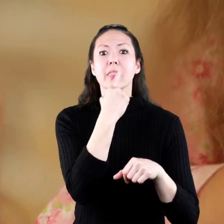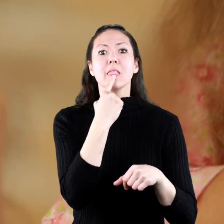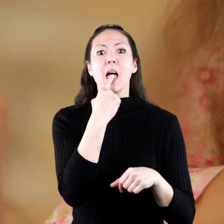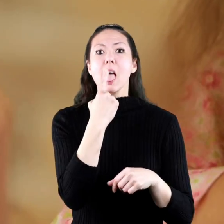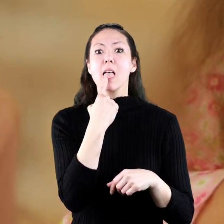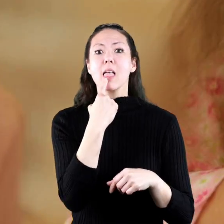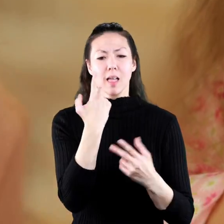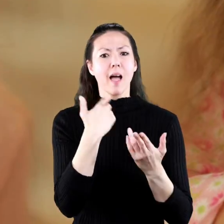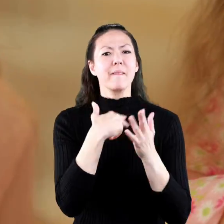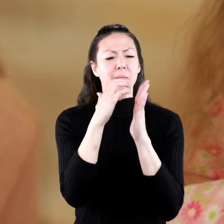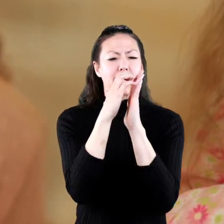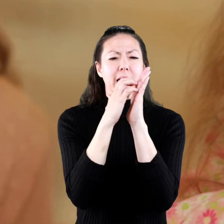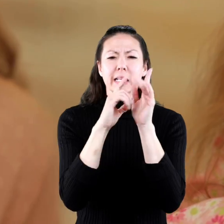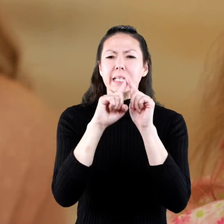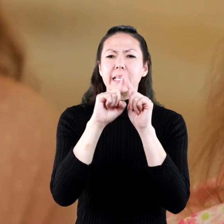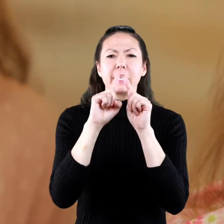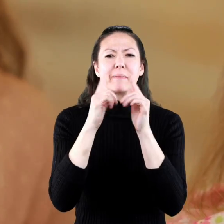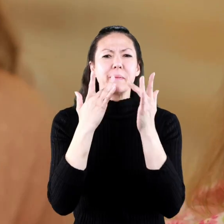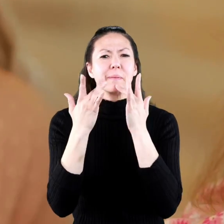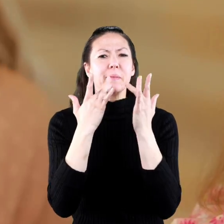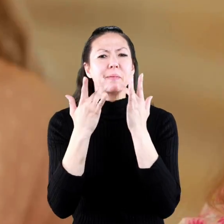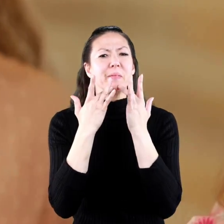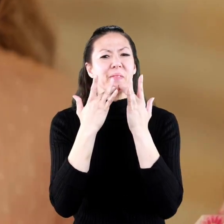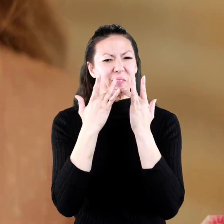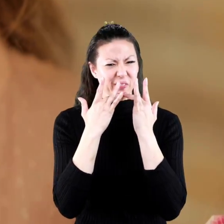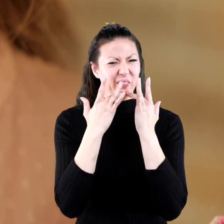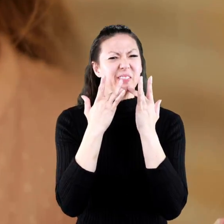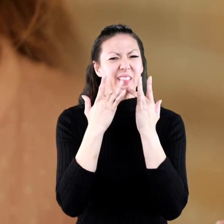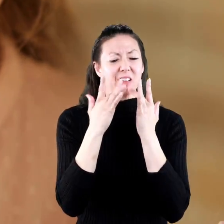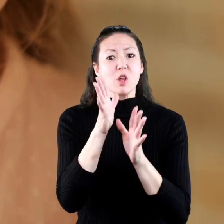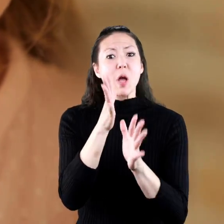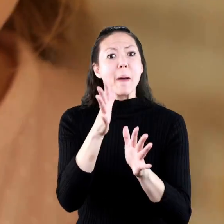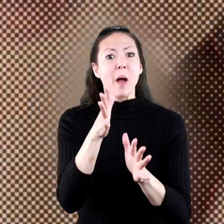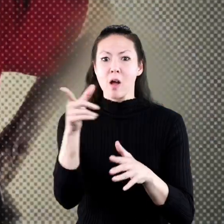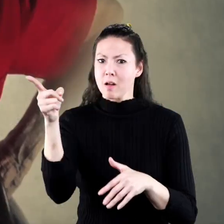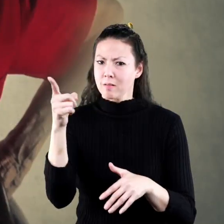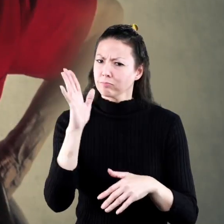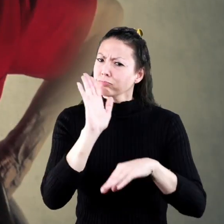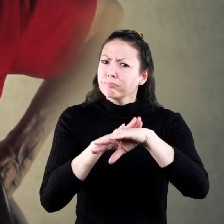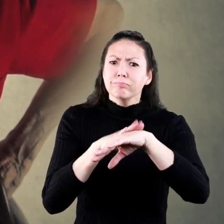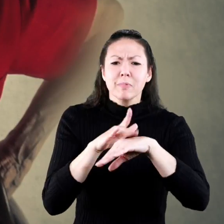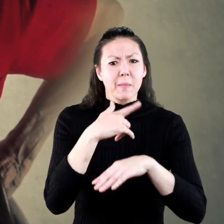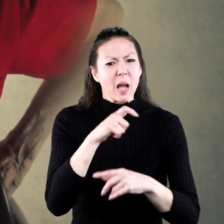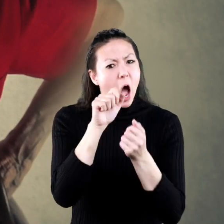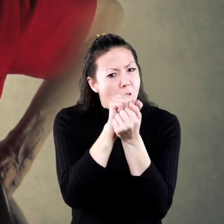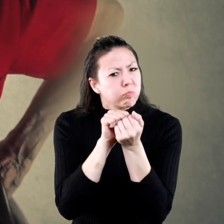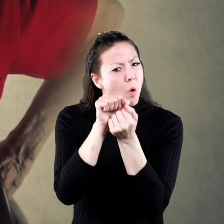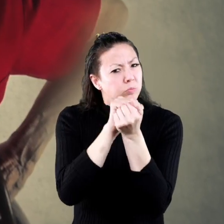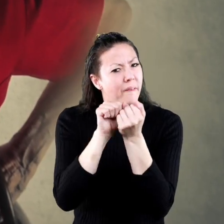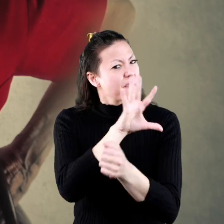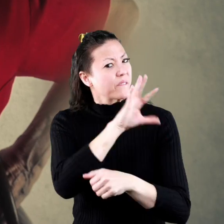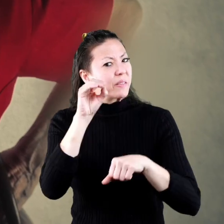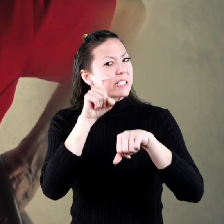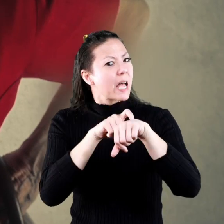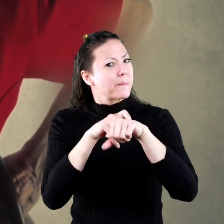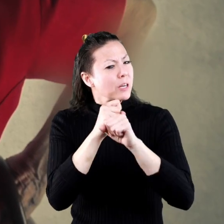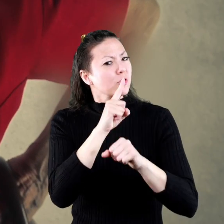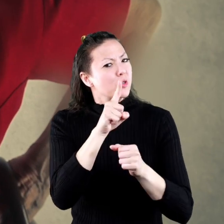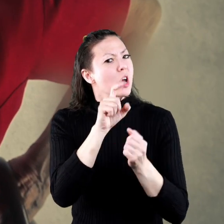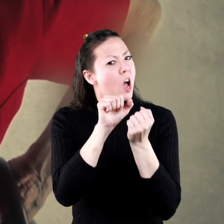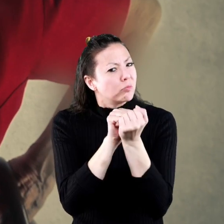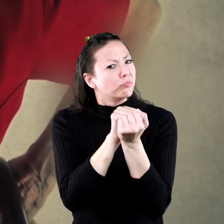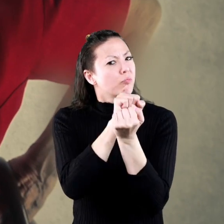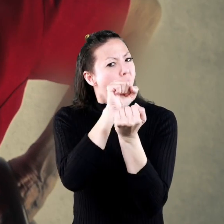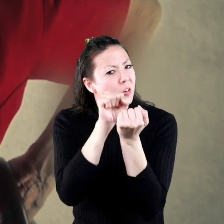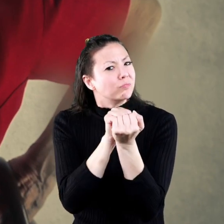Taste buds all over your tongue tell you, ah, just right. Grandma always said, chew your food